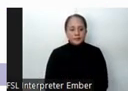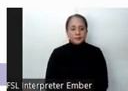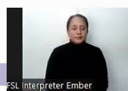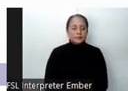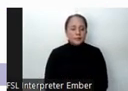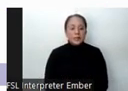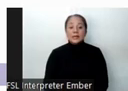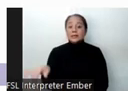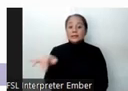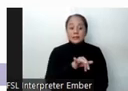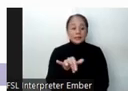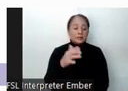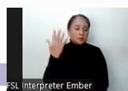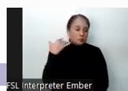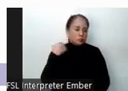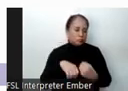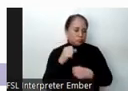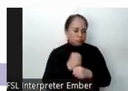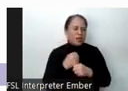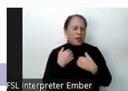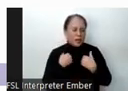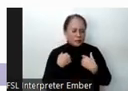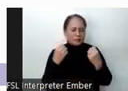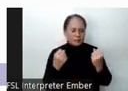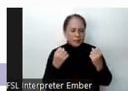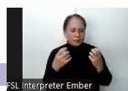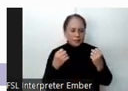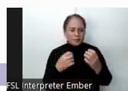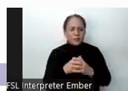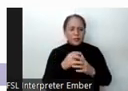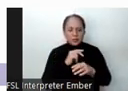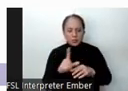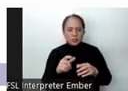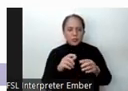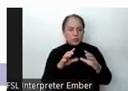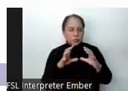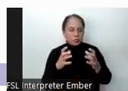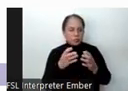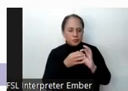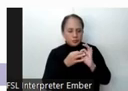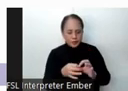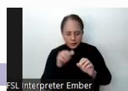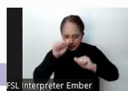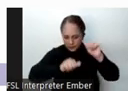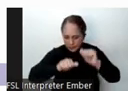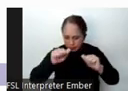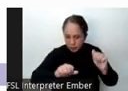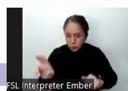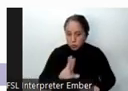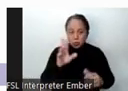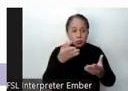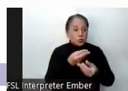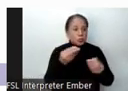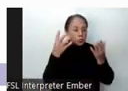Also, in the past years, there have been large-scale national and classroom-based assessments that were used to provide